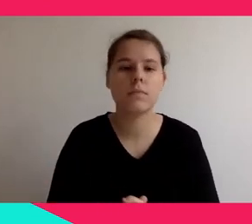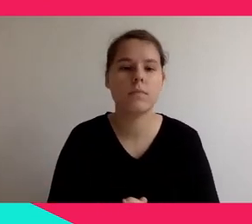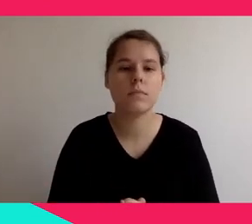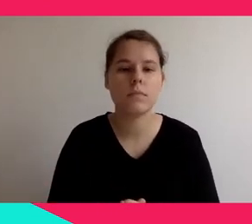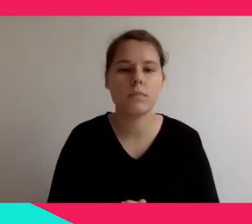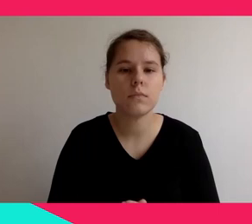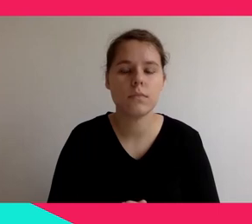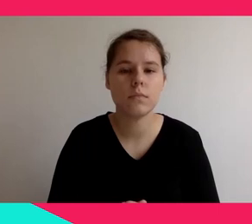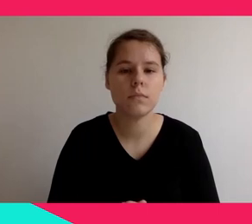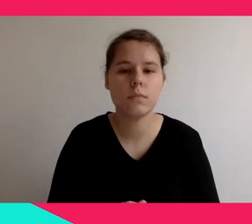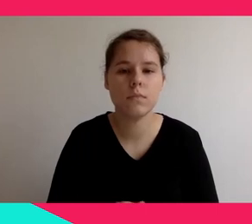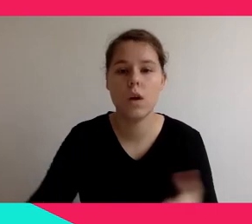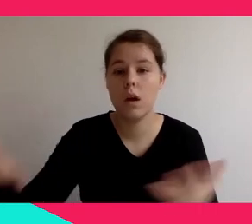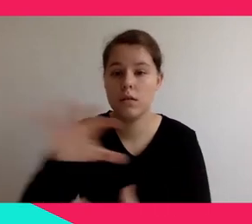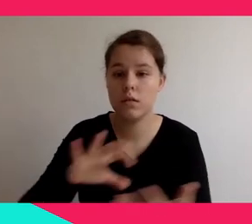and understandable.